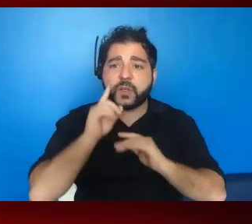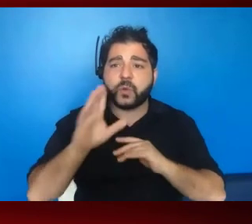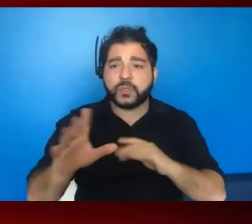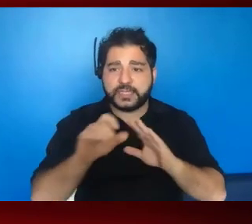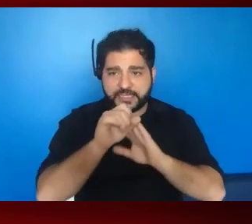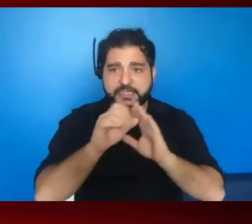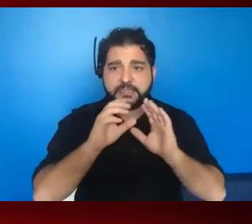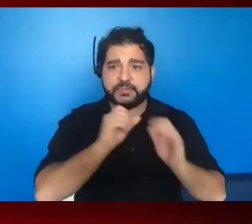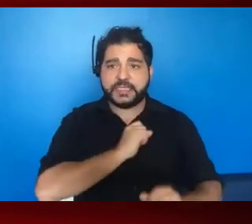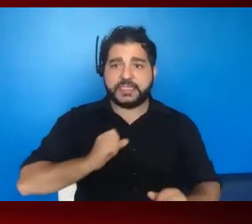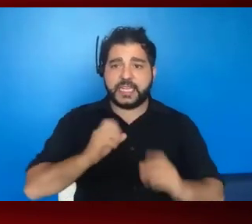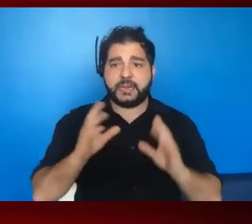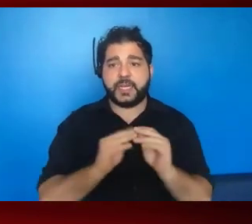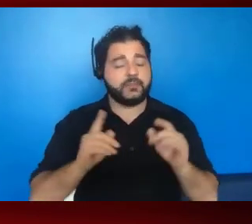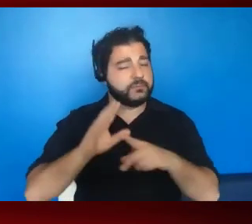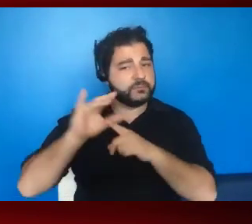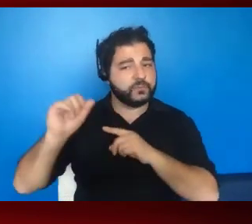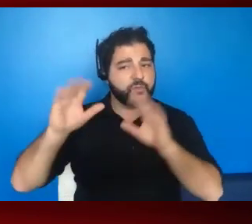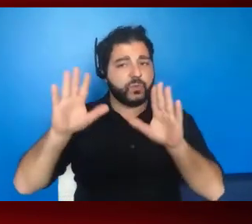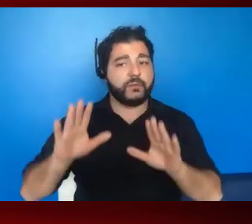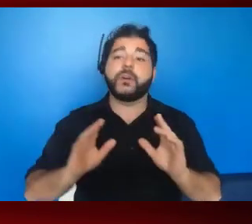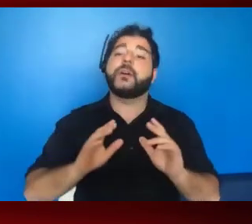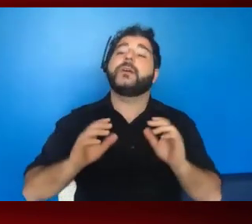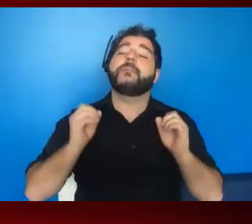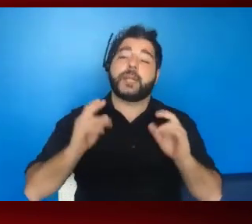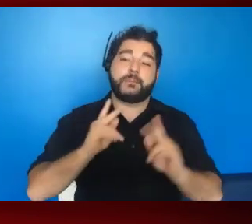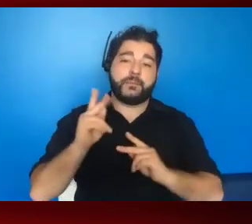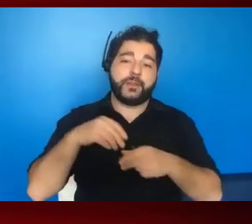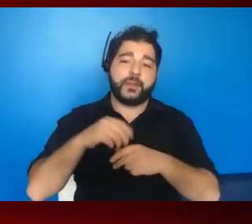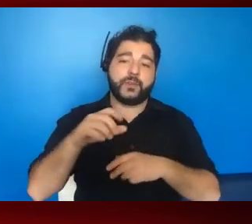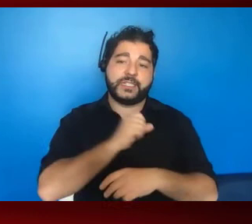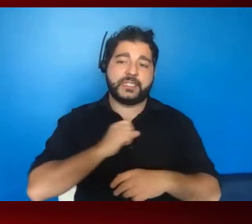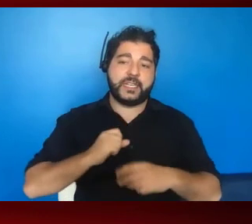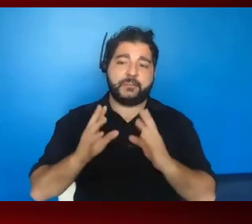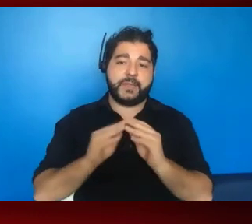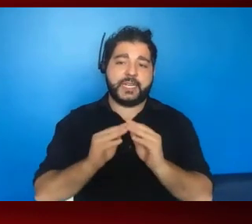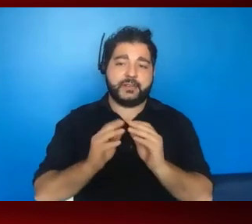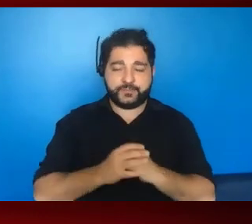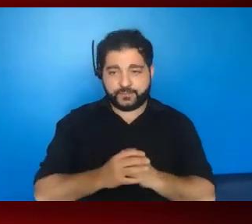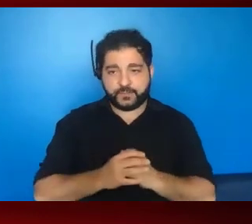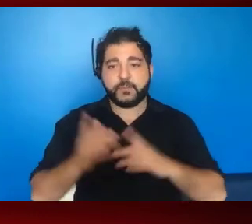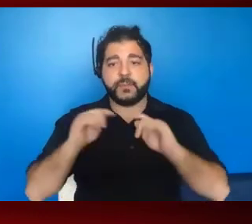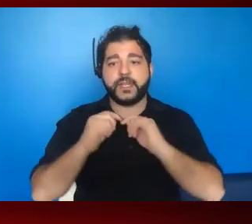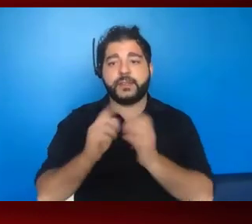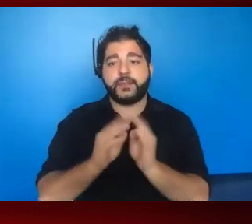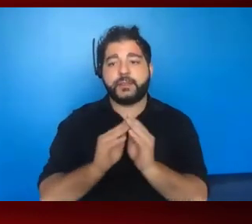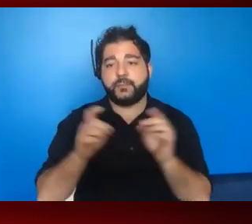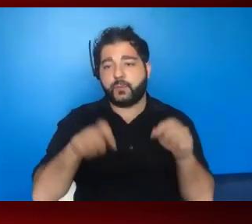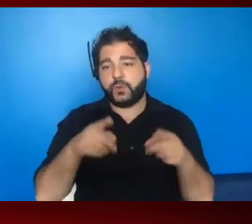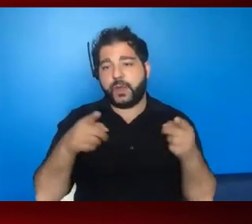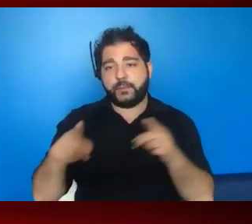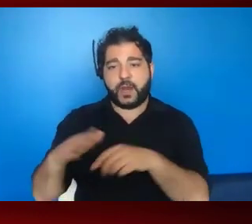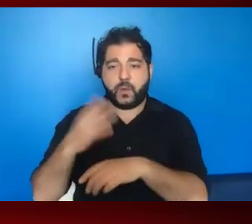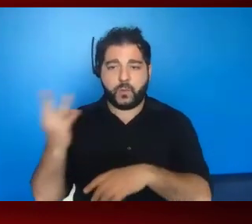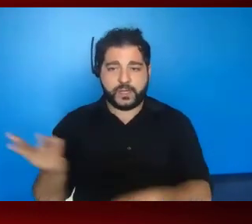That is incredible. But that's a, that's a lot of people in your Senate meeting. Team meetings for your, um, they're supposed to take place on Wednesday.